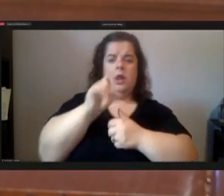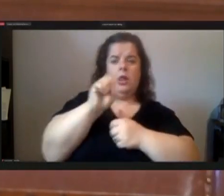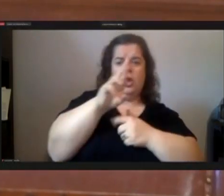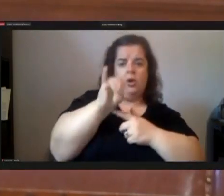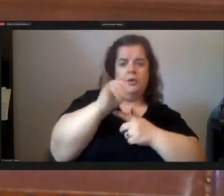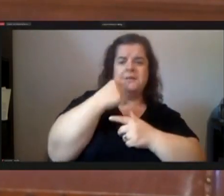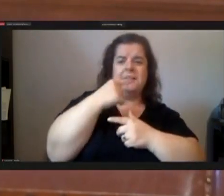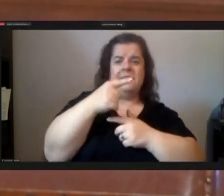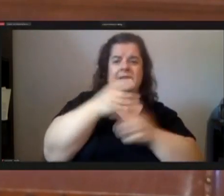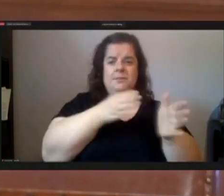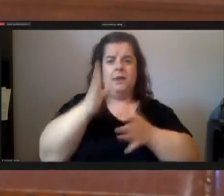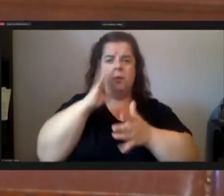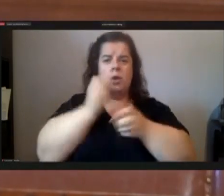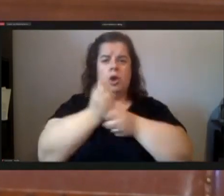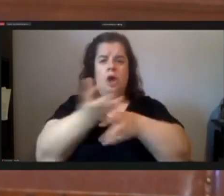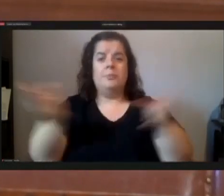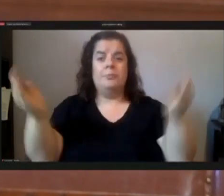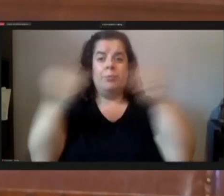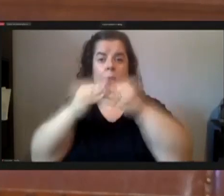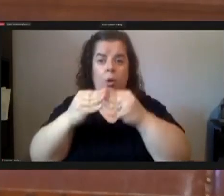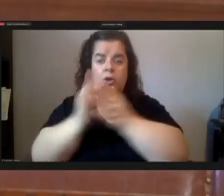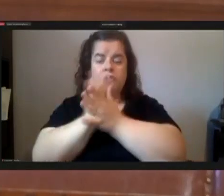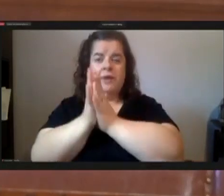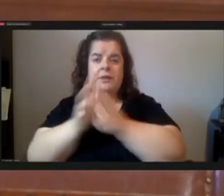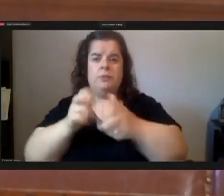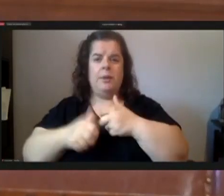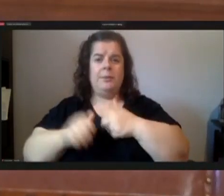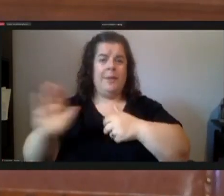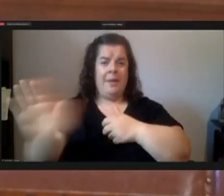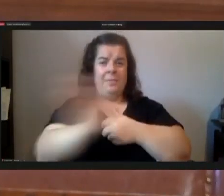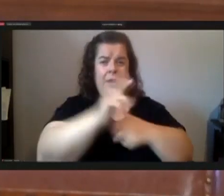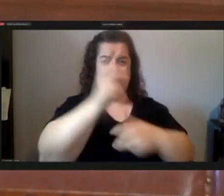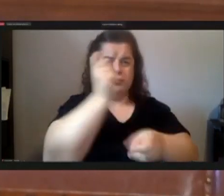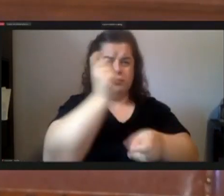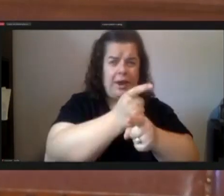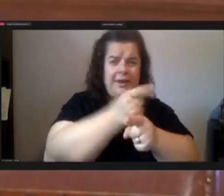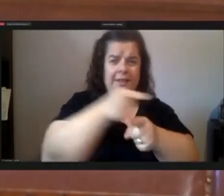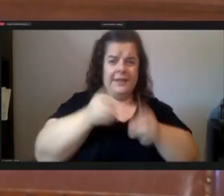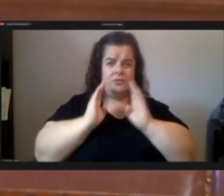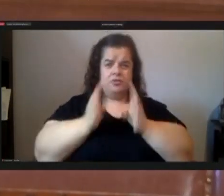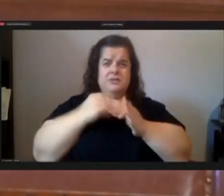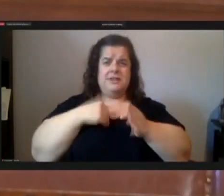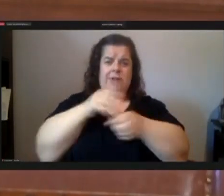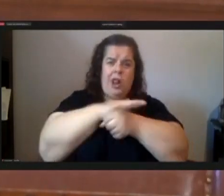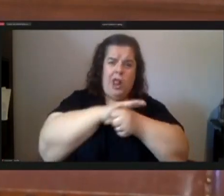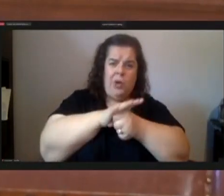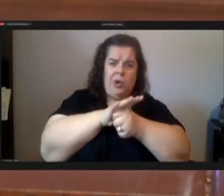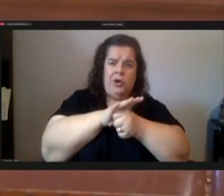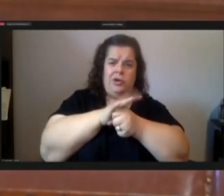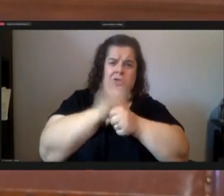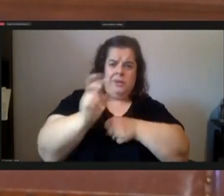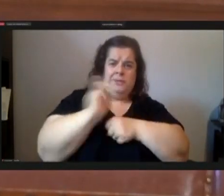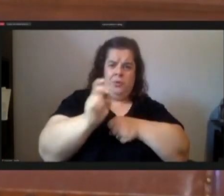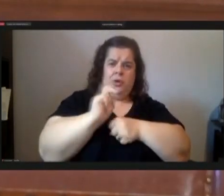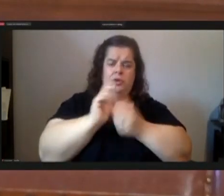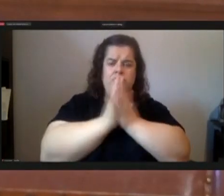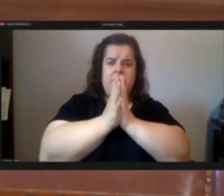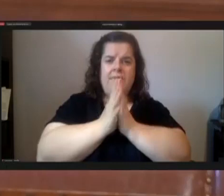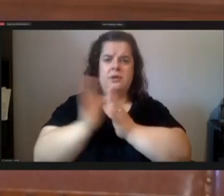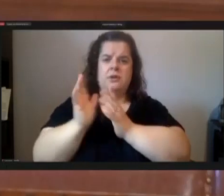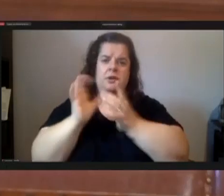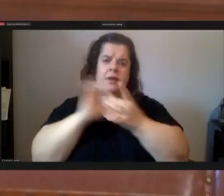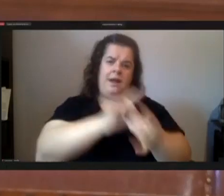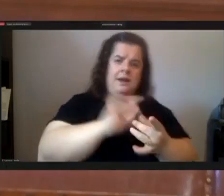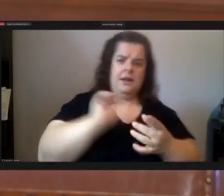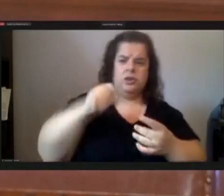will cause more traffic problems and they're right these streets handle local commuter traffic in a vital corridor connecting squirrel hill to point breeze region square